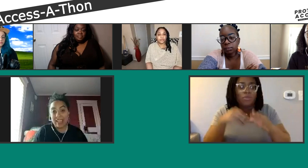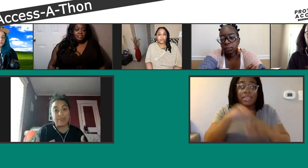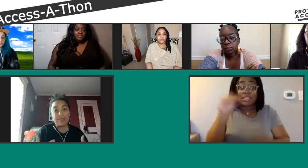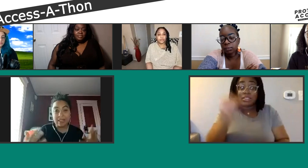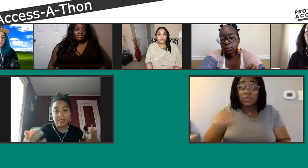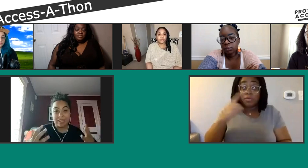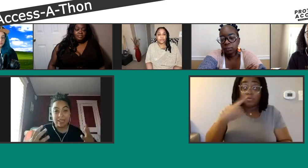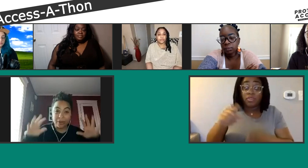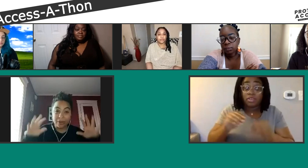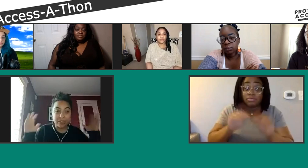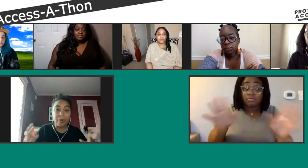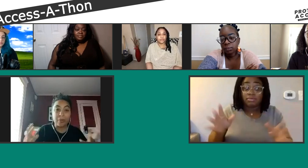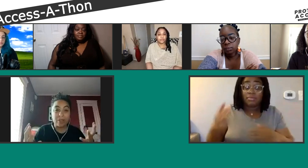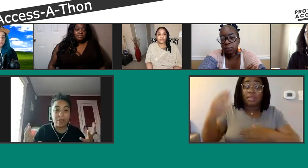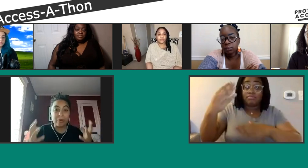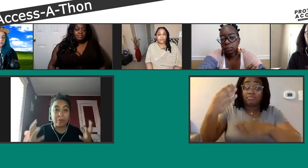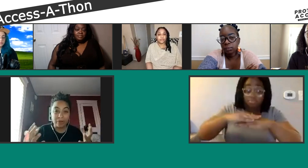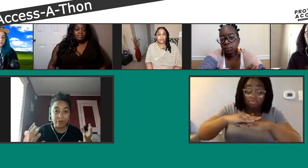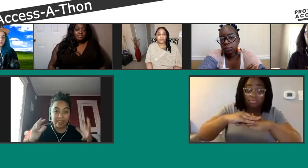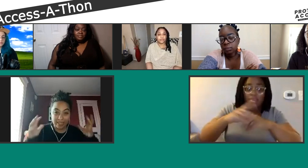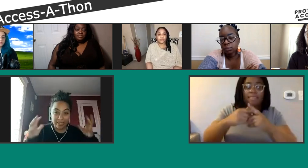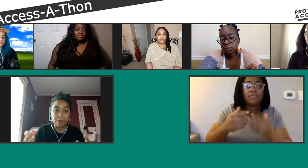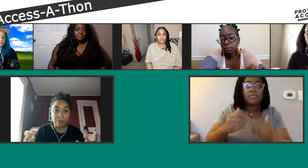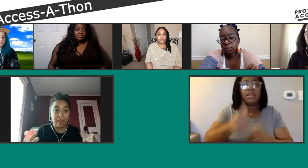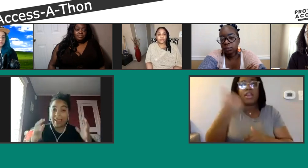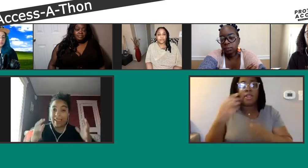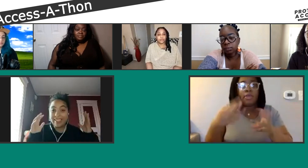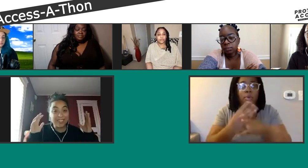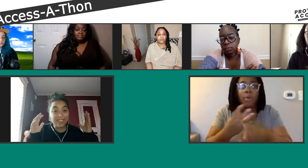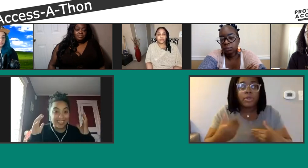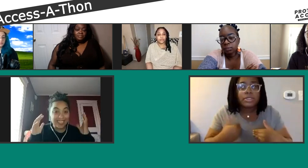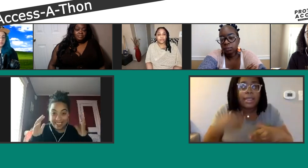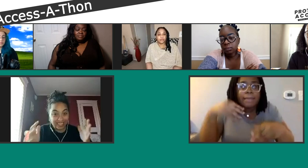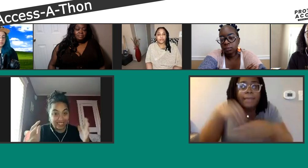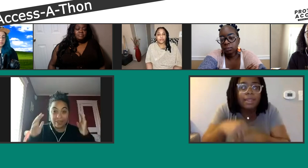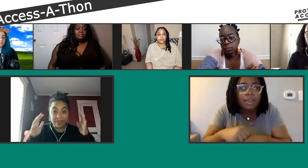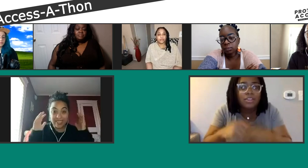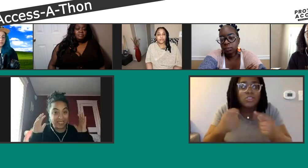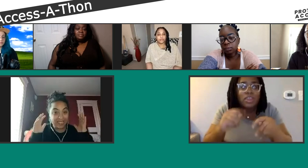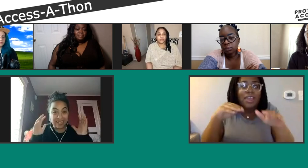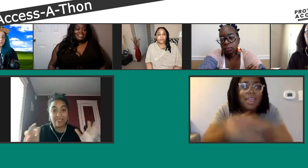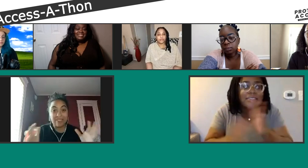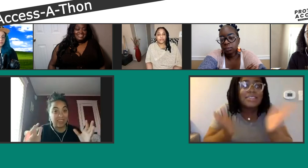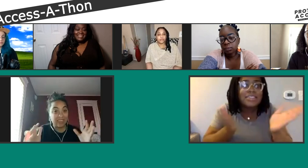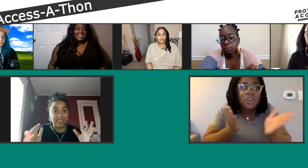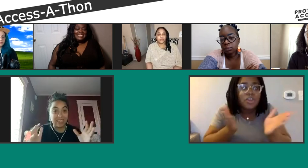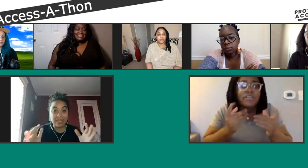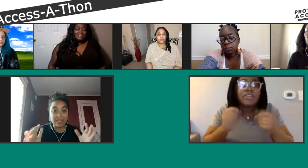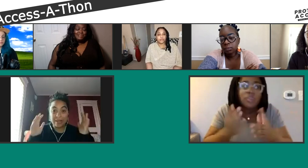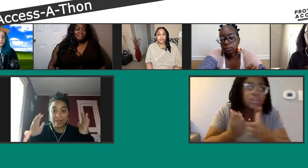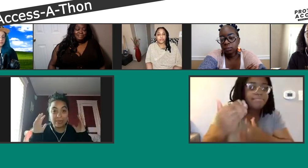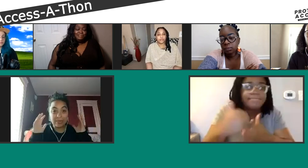then as soon as I close the computer, there's a whole other world that is consumed by trying to access services and navigate inaccessible